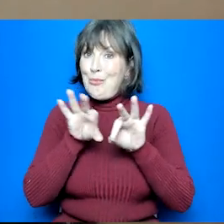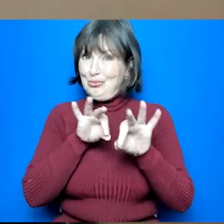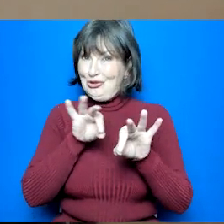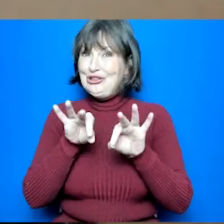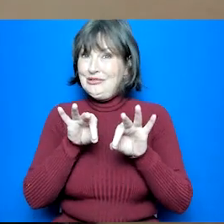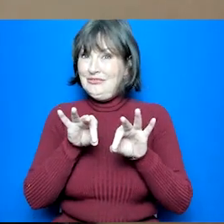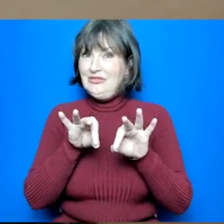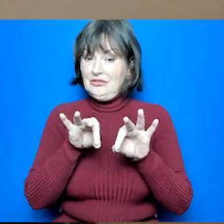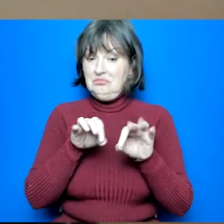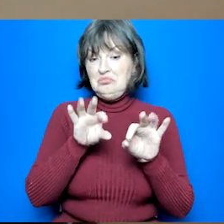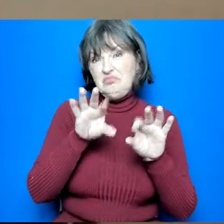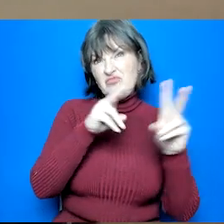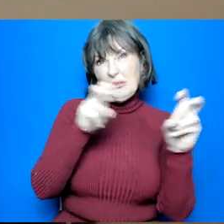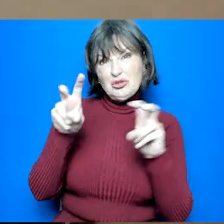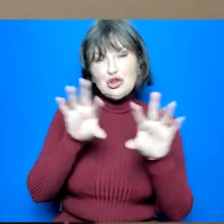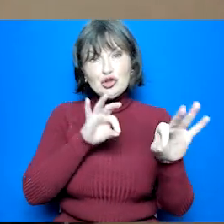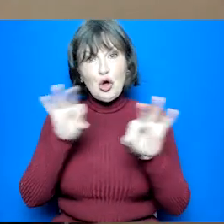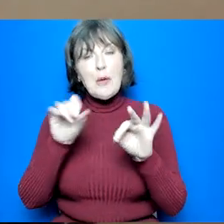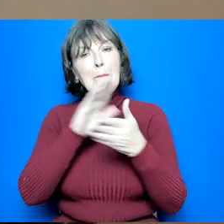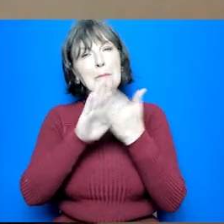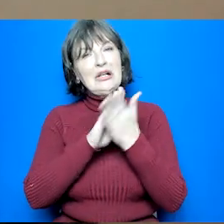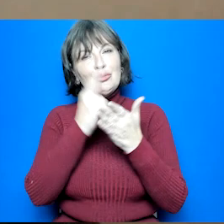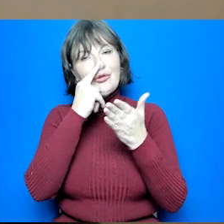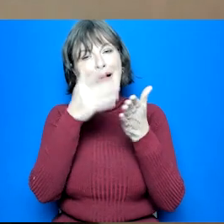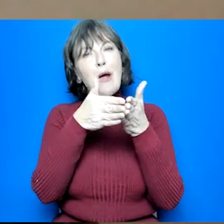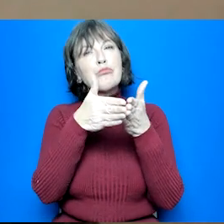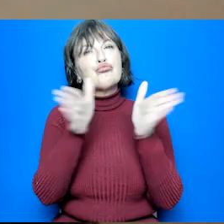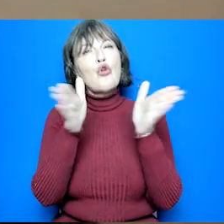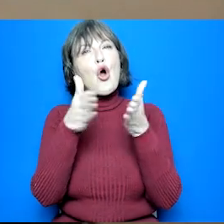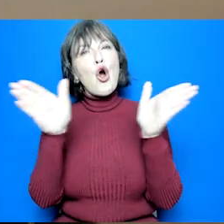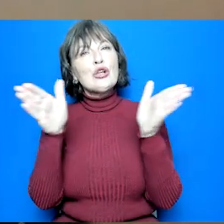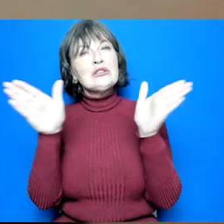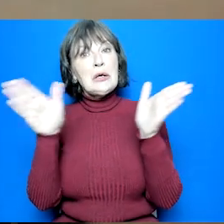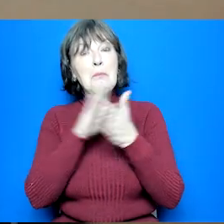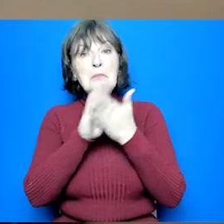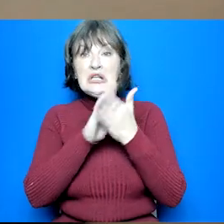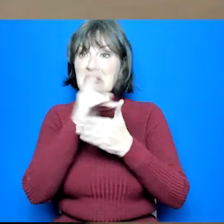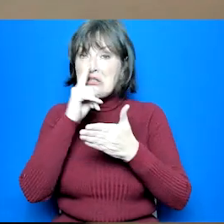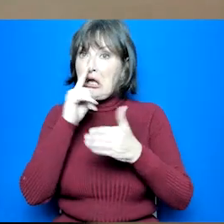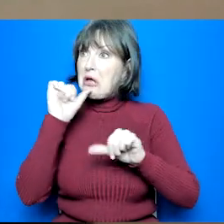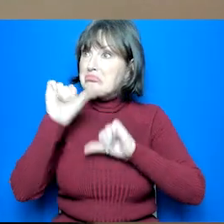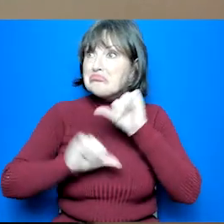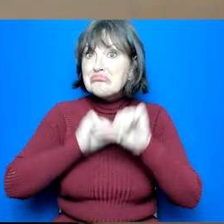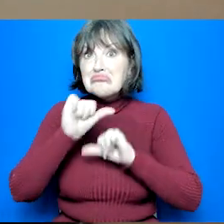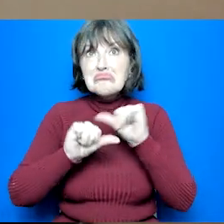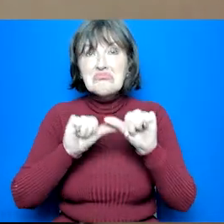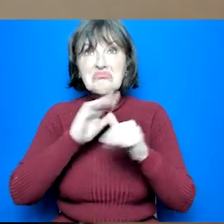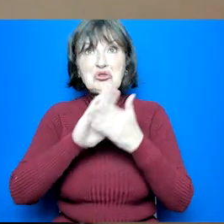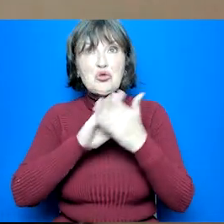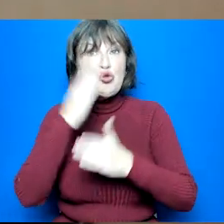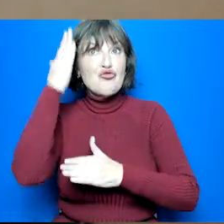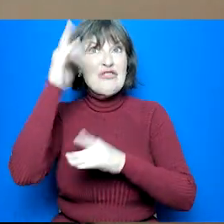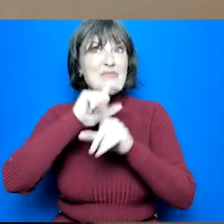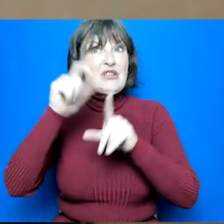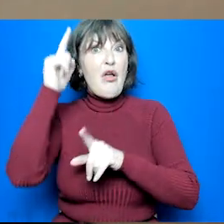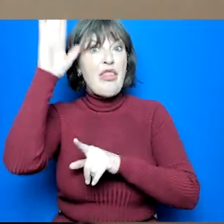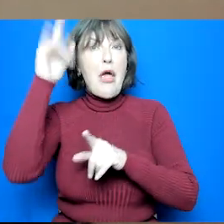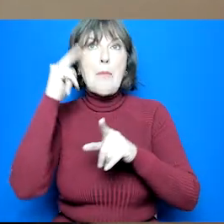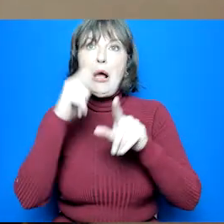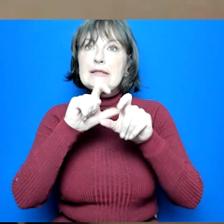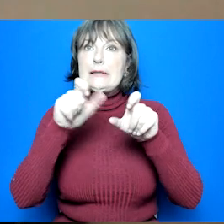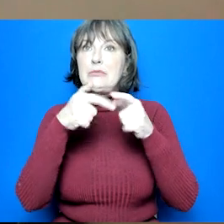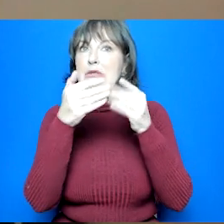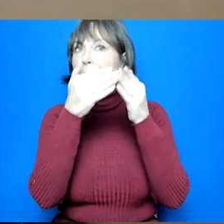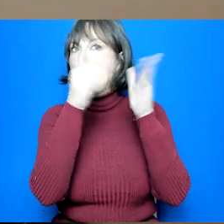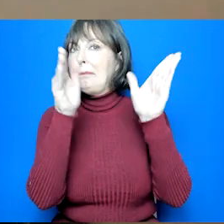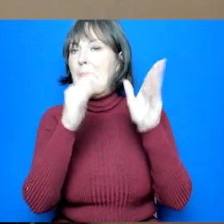range of sort of options or subjects to be chosen so they can work towards their dream and also keep their options open in case they change